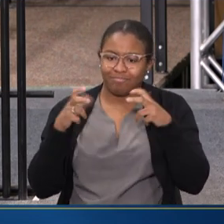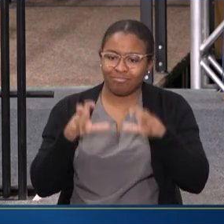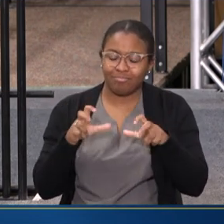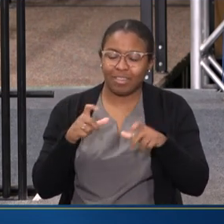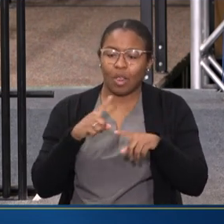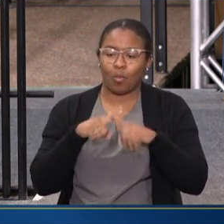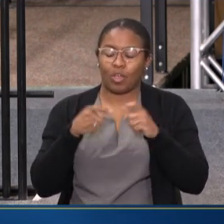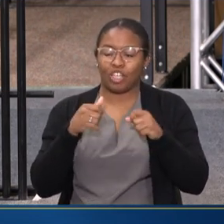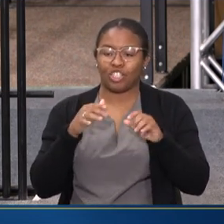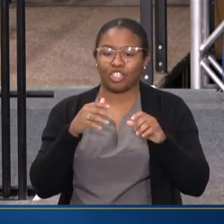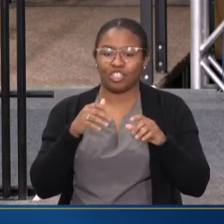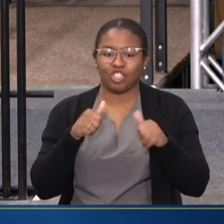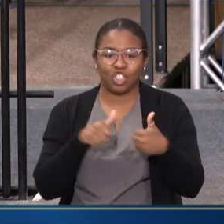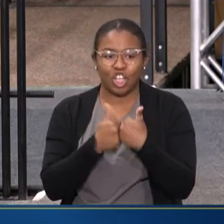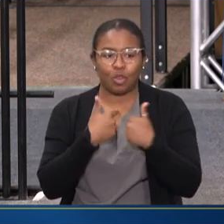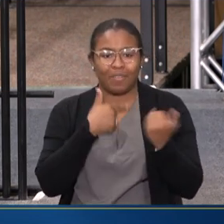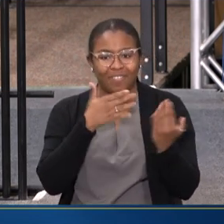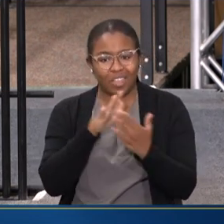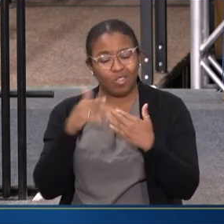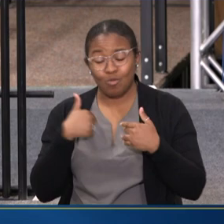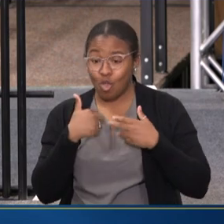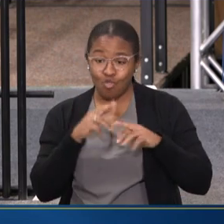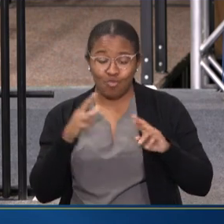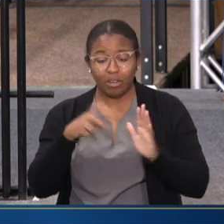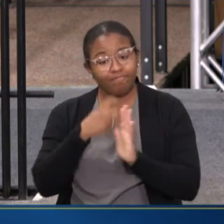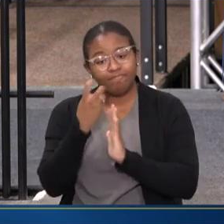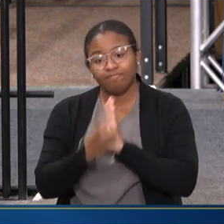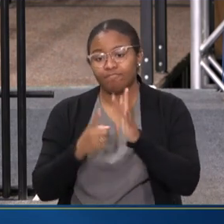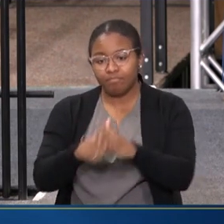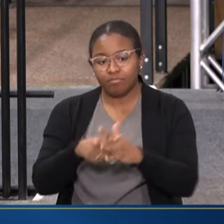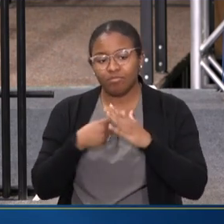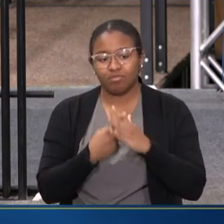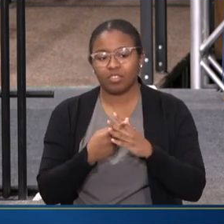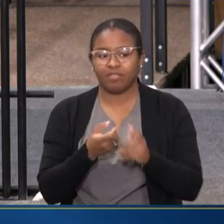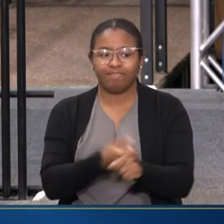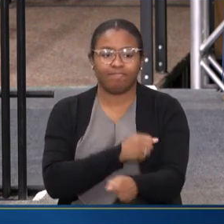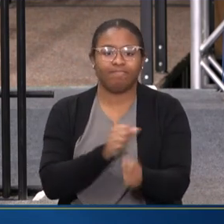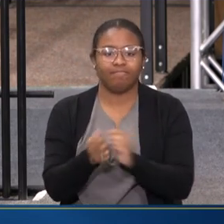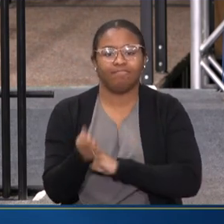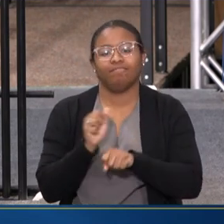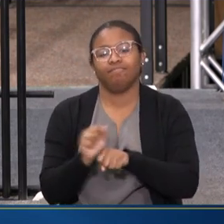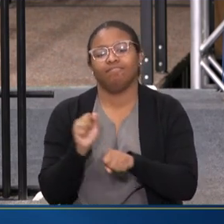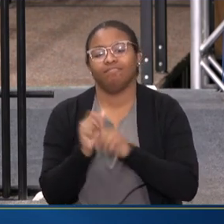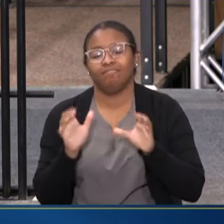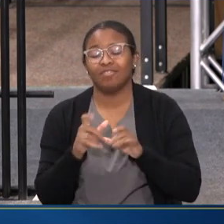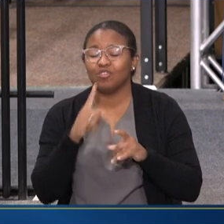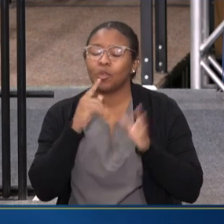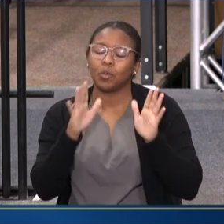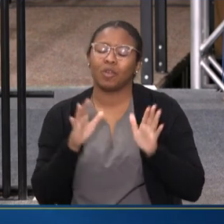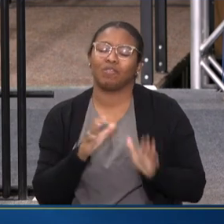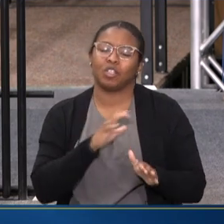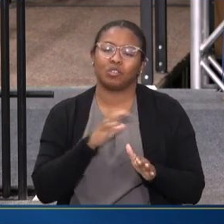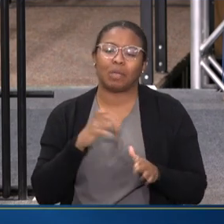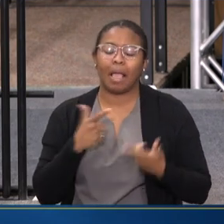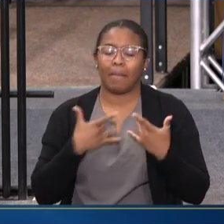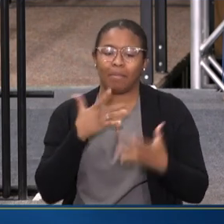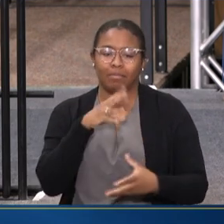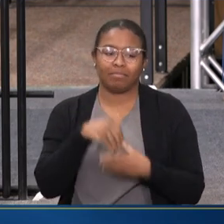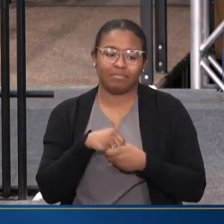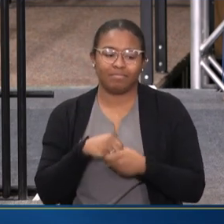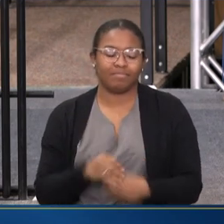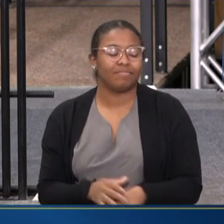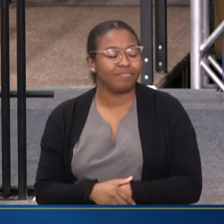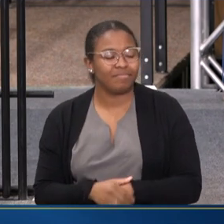we are facing. We're ready to dive in. This is a wonderful commission, and I'm just very excited to be a part of it.